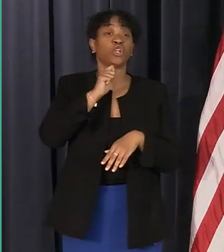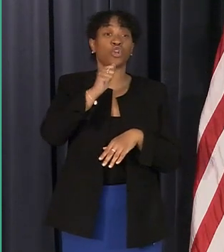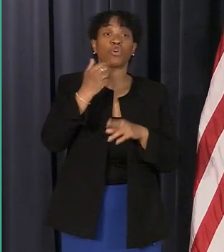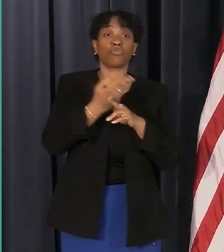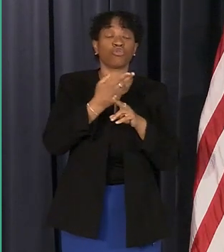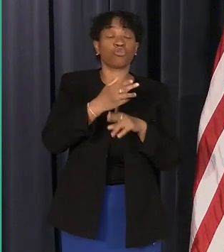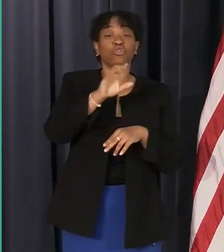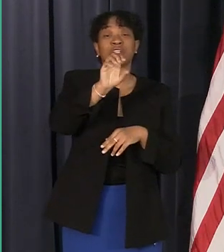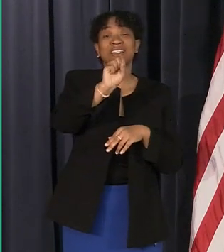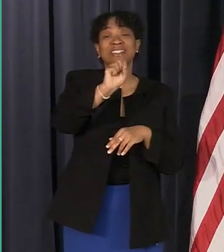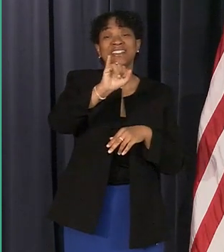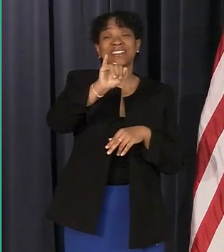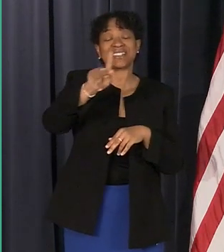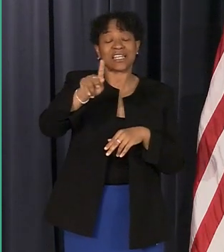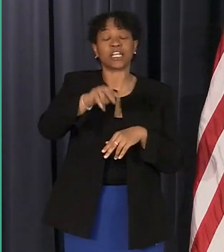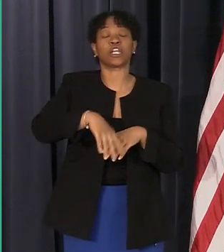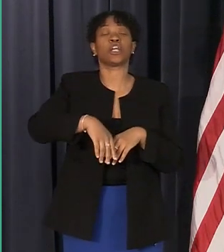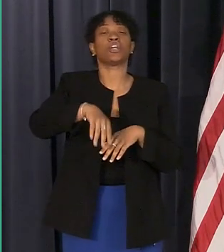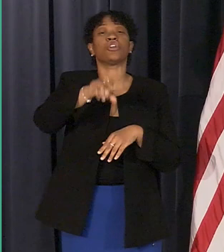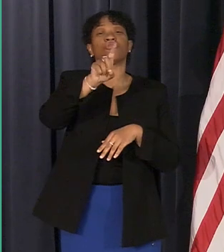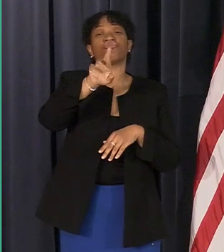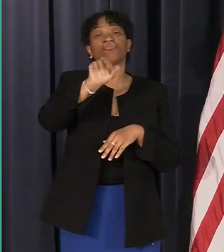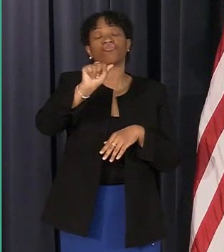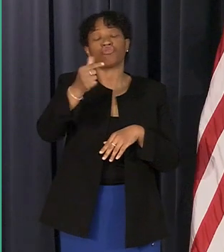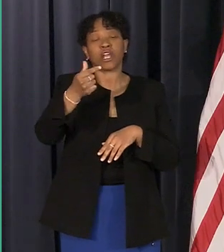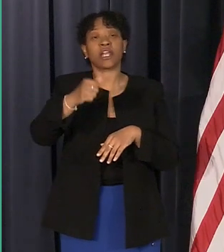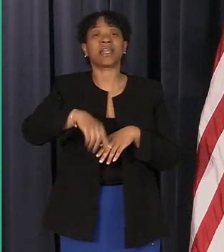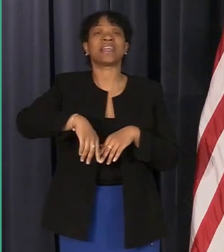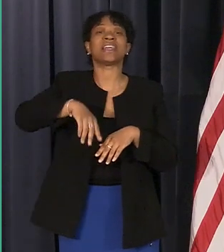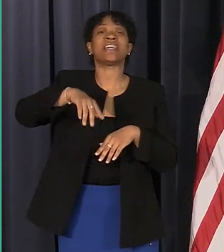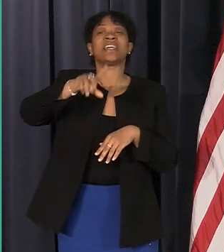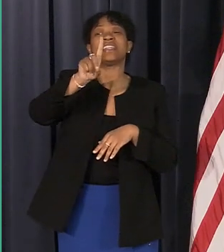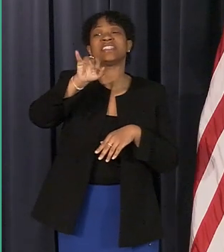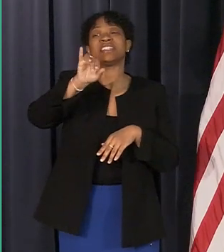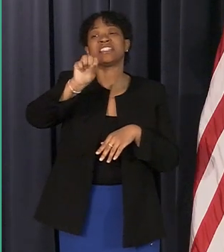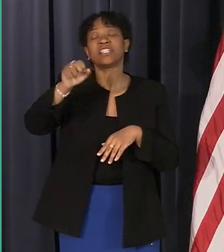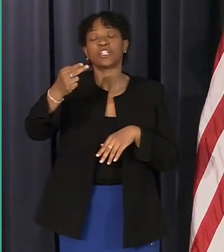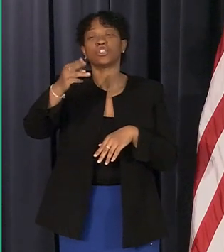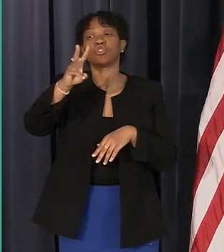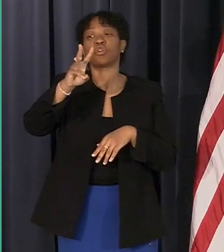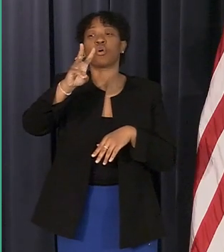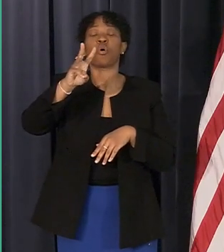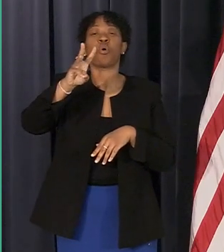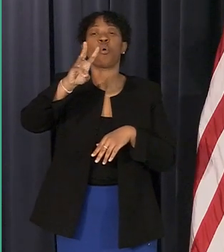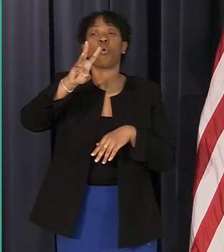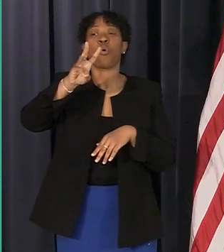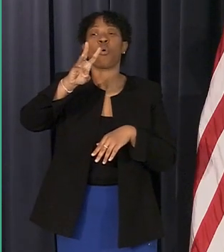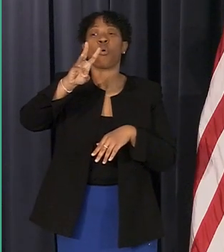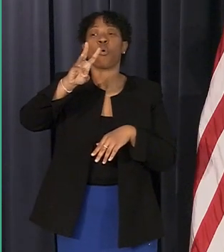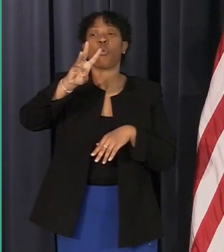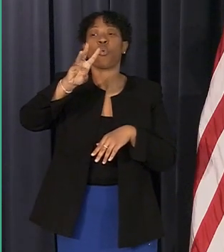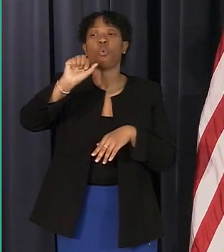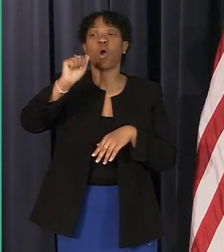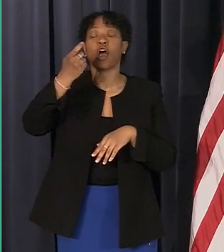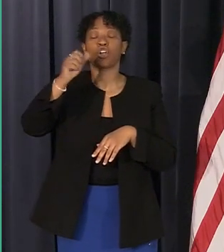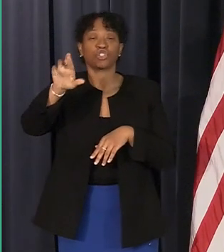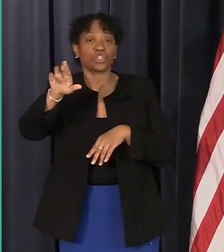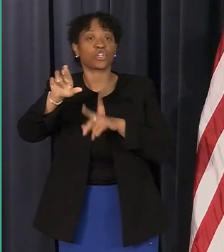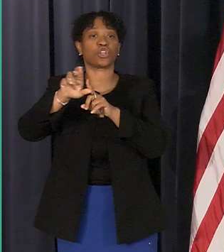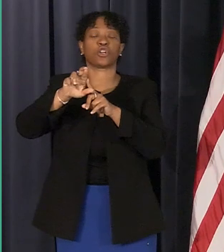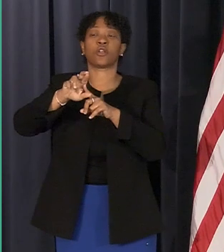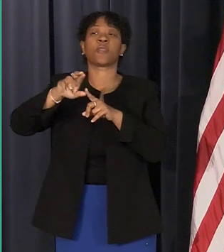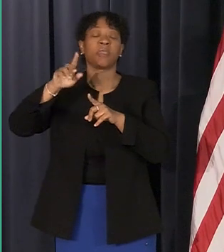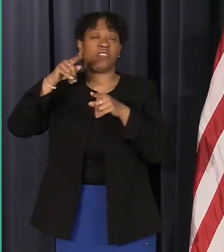drains washer dishwashers during rain events for backwater valves to block sewage from backing up so